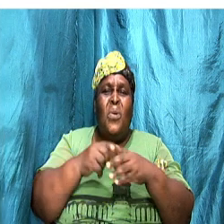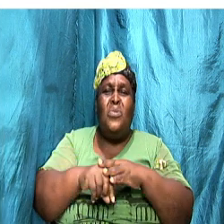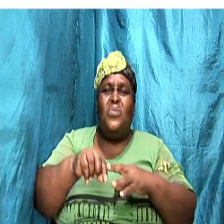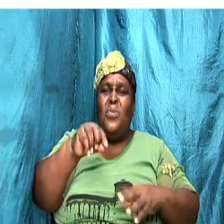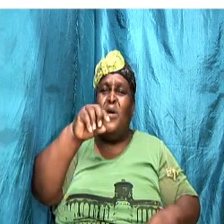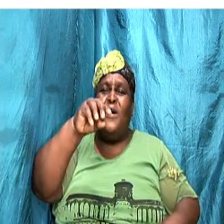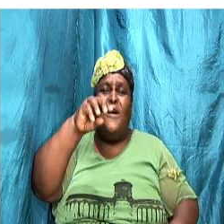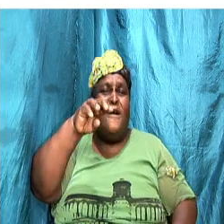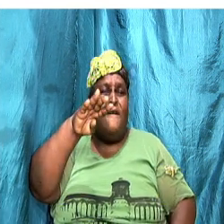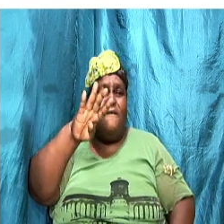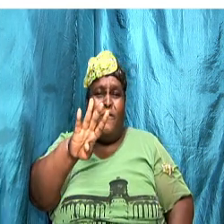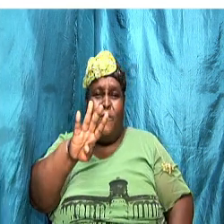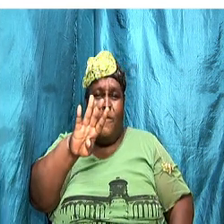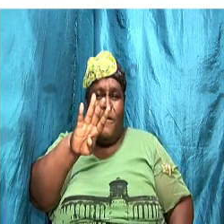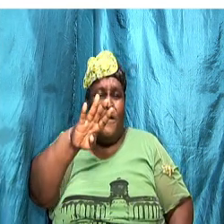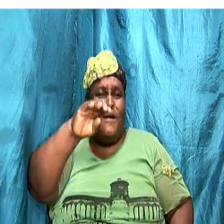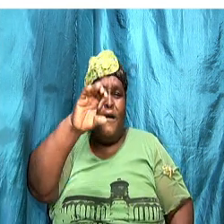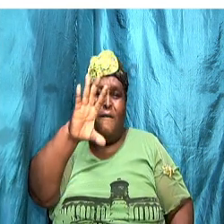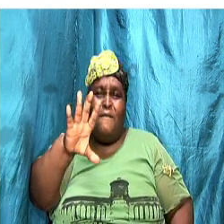five star hotel